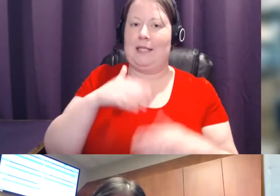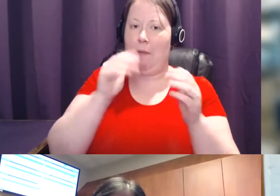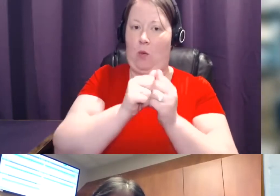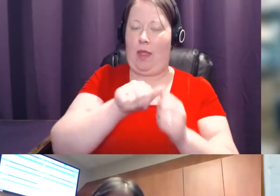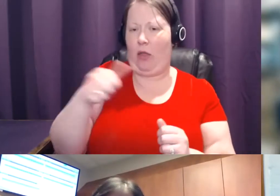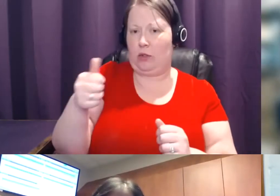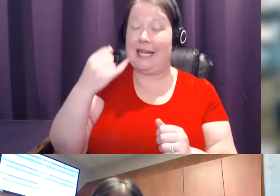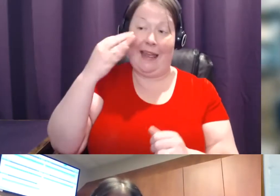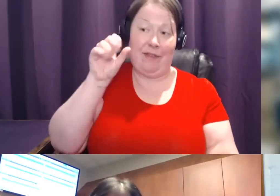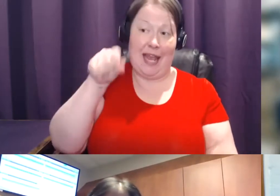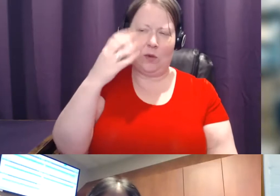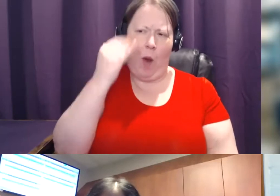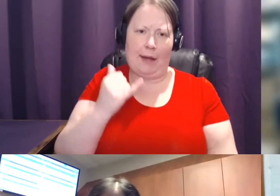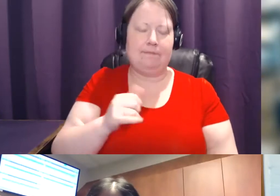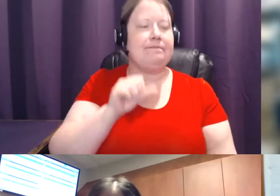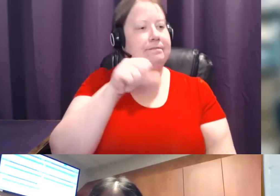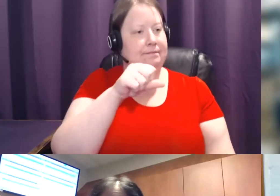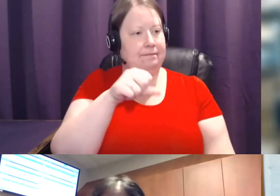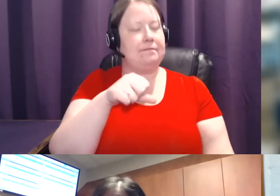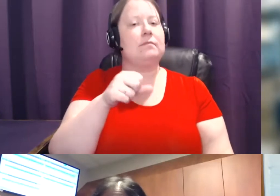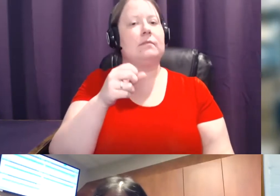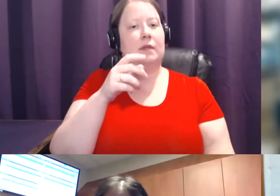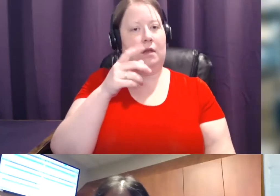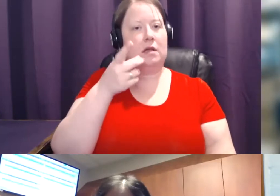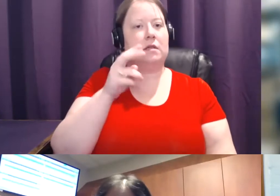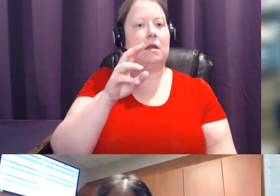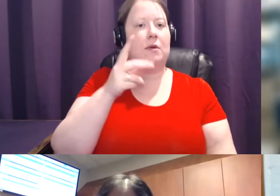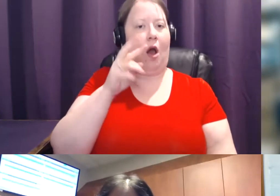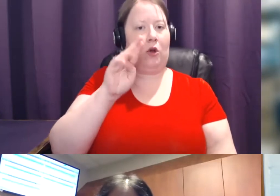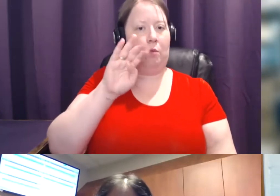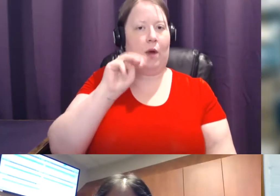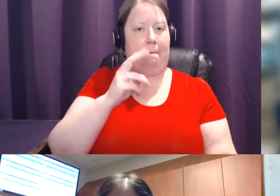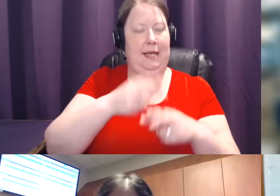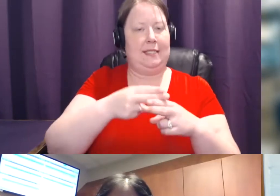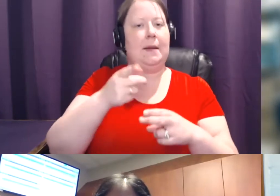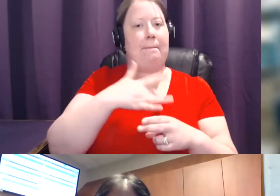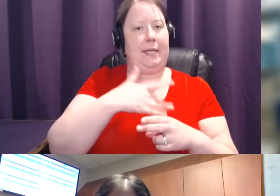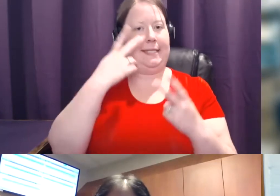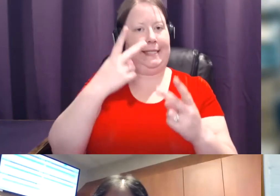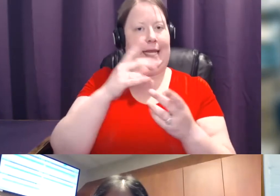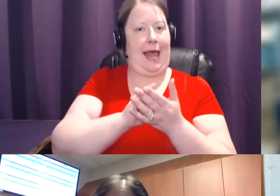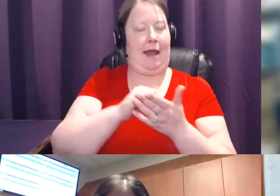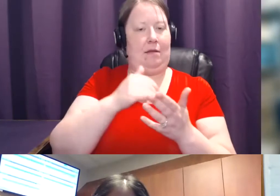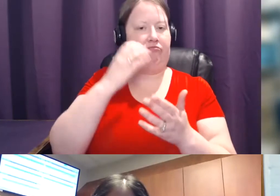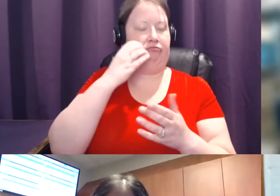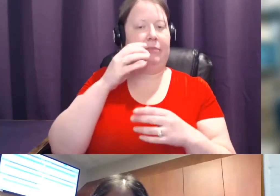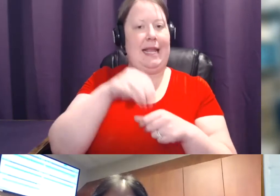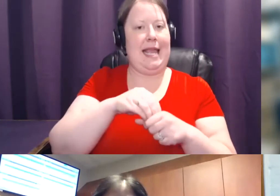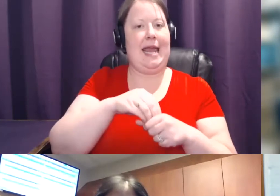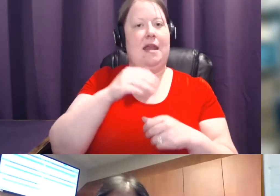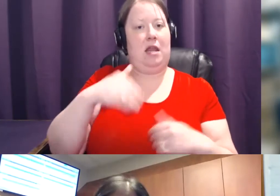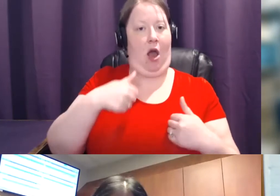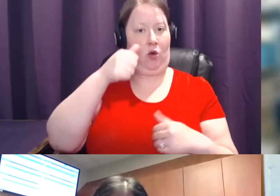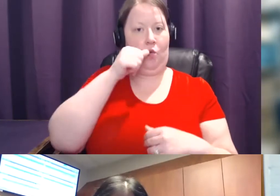Dr. we do see denser breasts, as Dr. Brown mentioned, in younger women, because the breast tissue is less fatty,